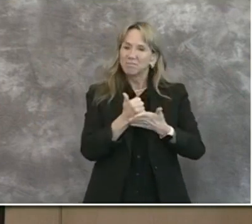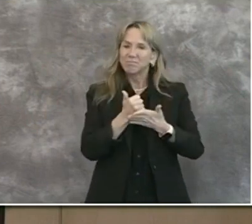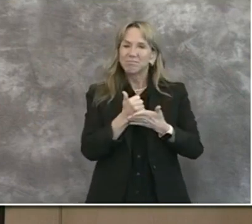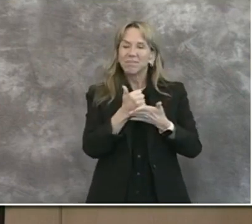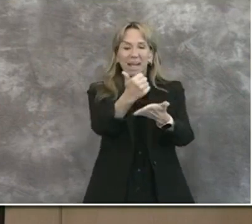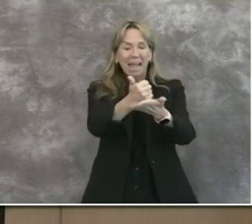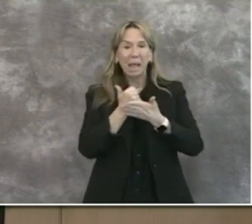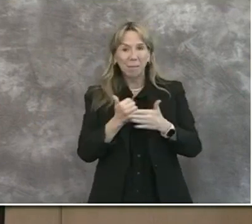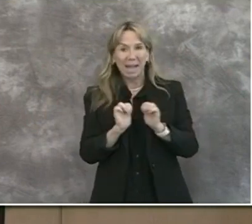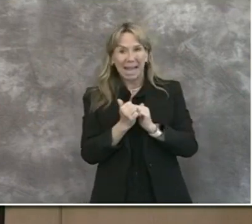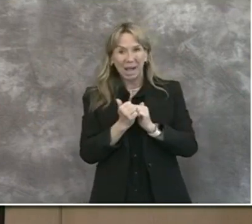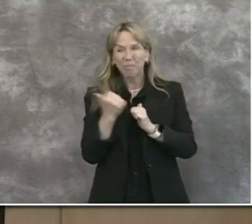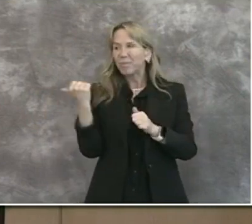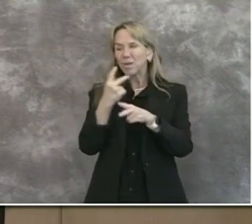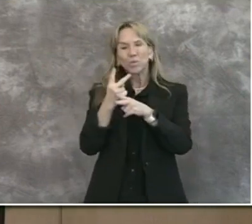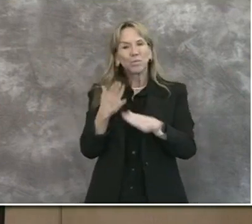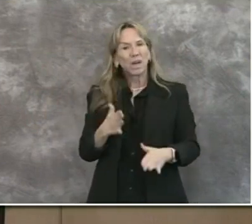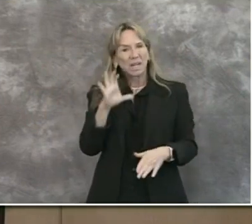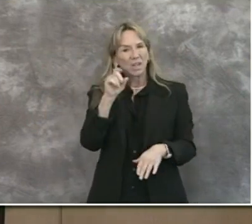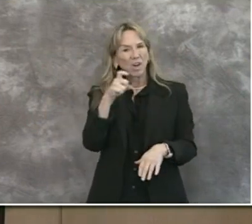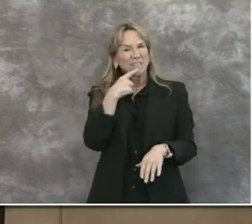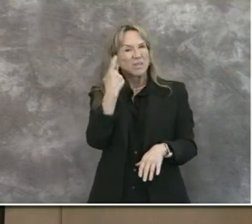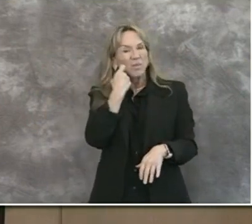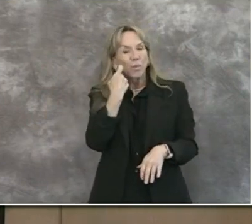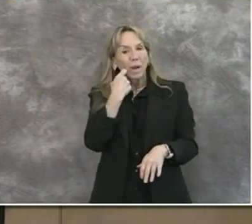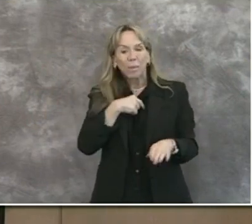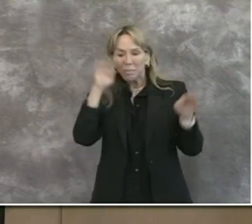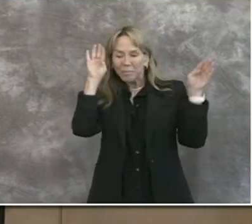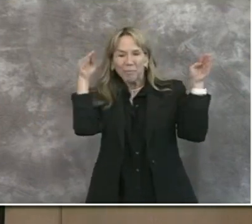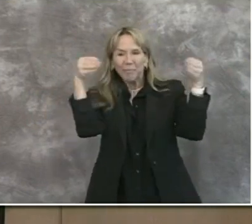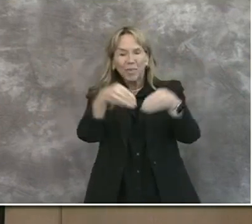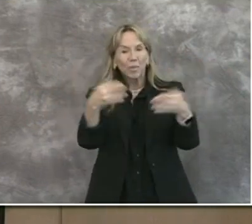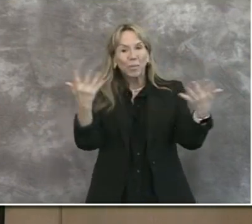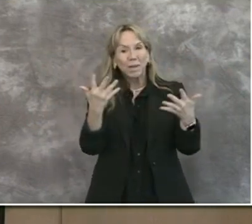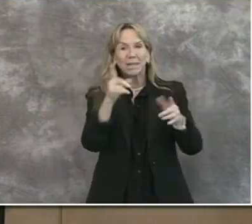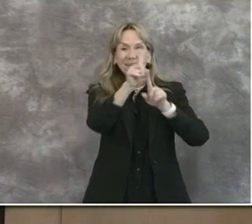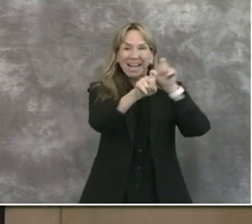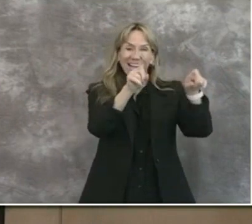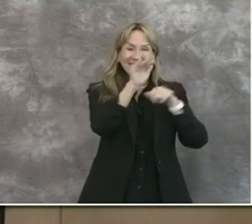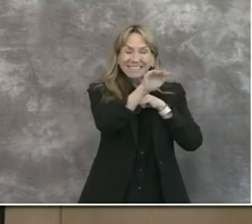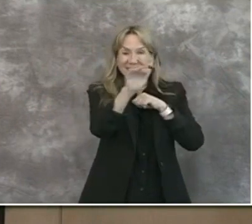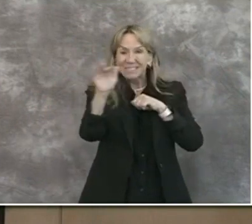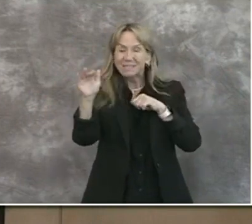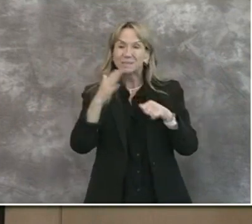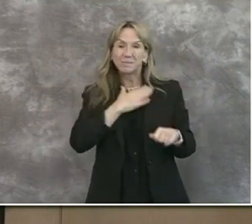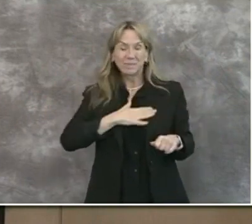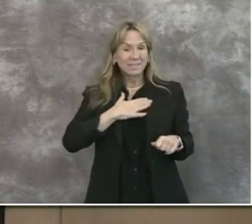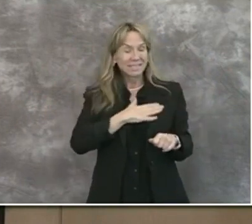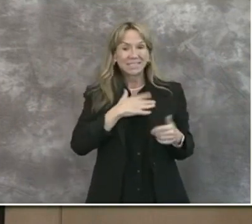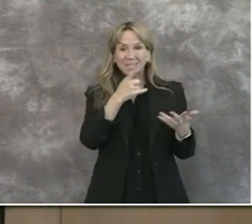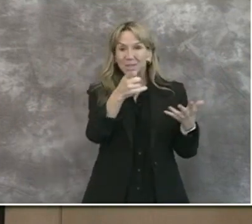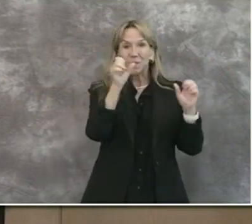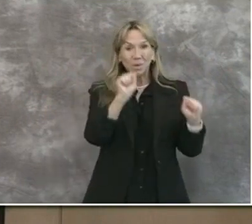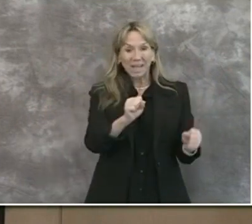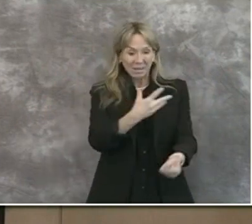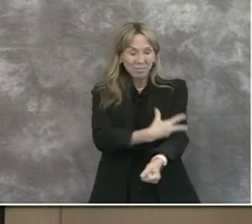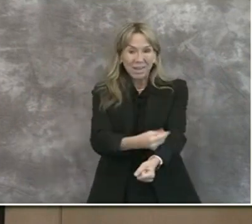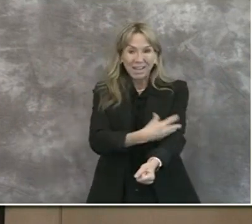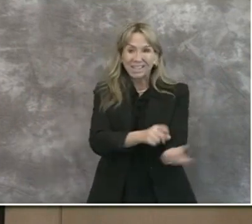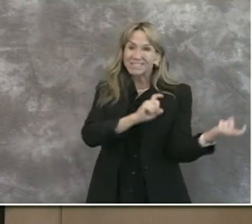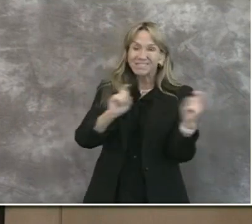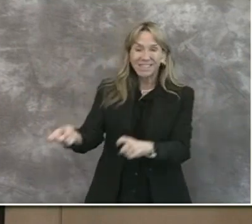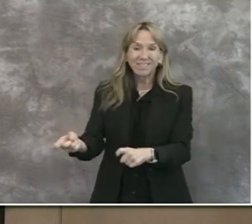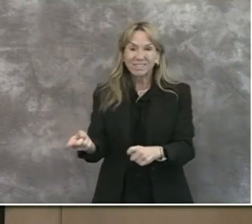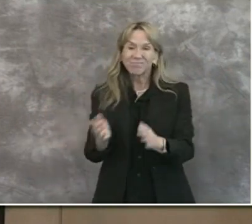As Supervisor Cox mentioned today, our focus is on asking folks to give of themselves in terms of their blood.